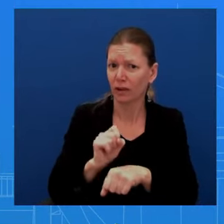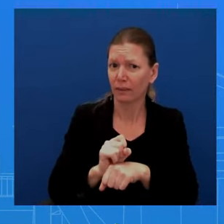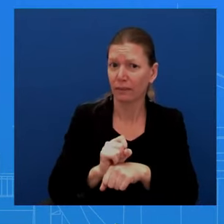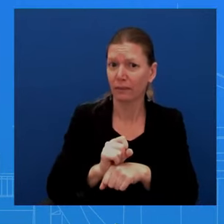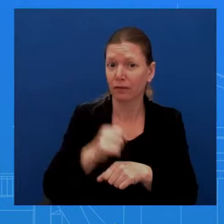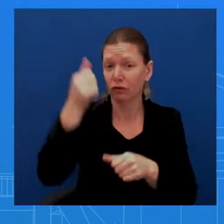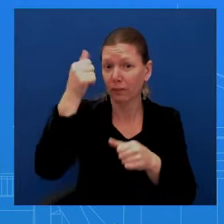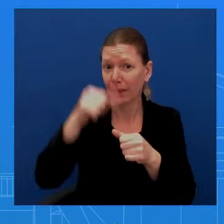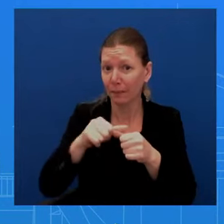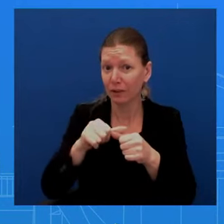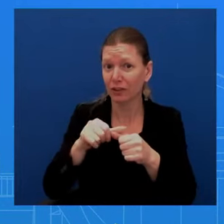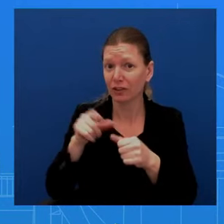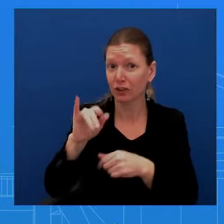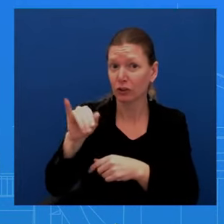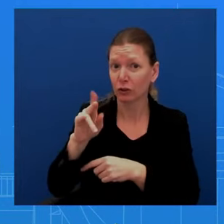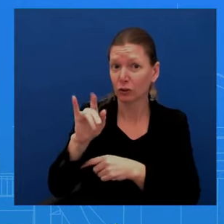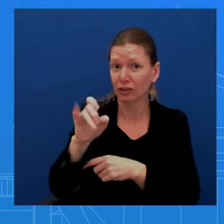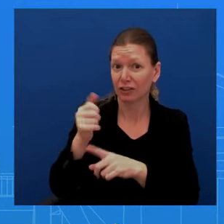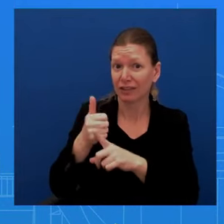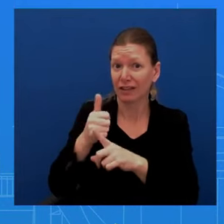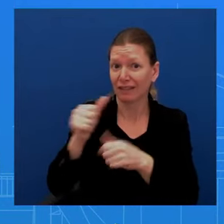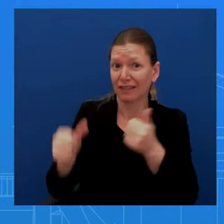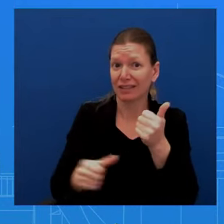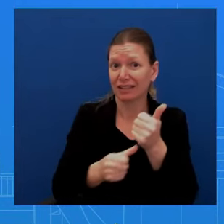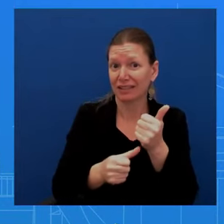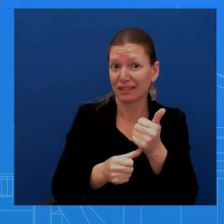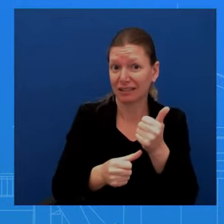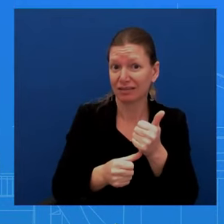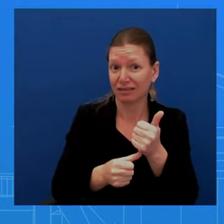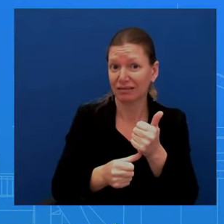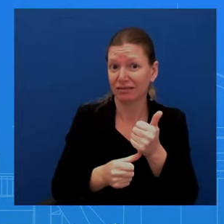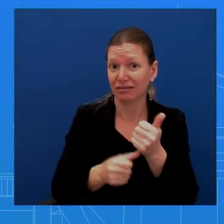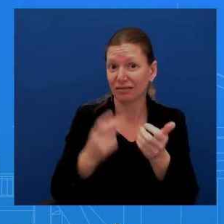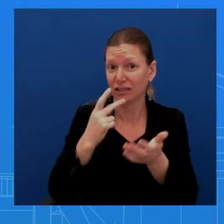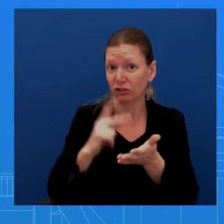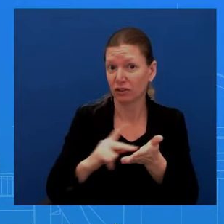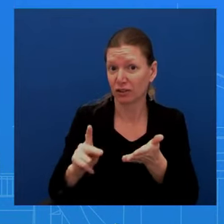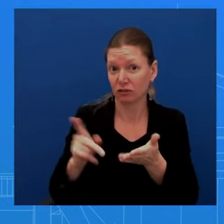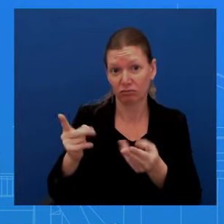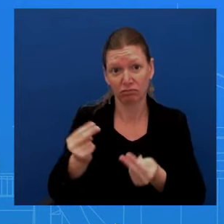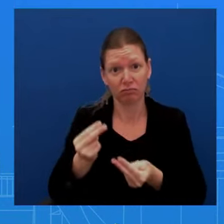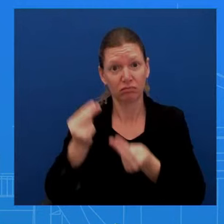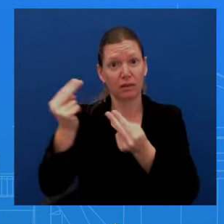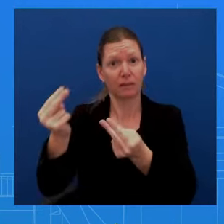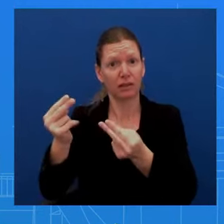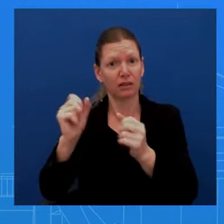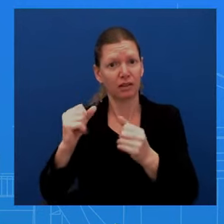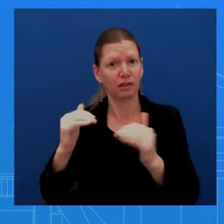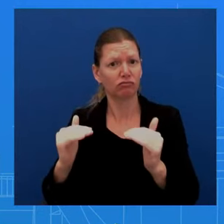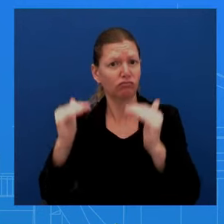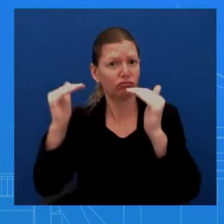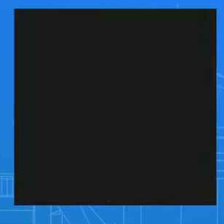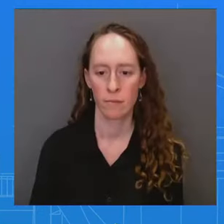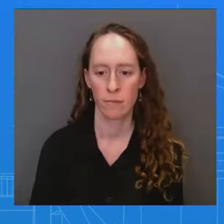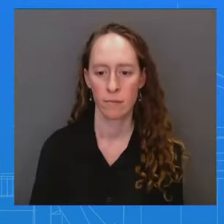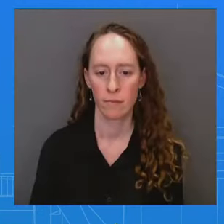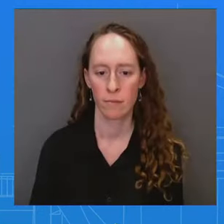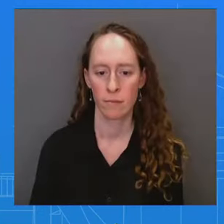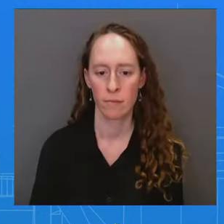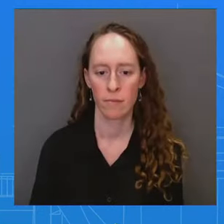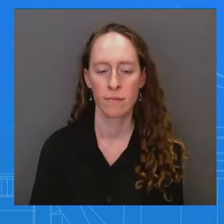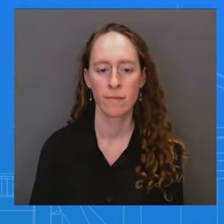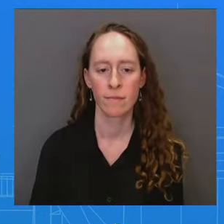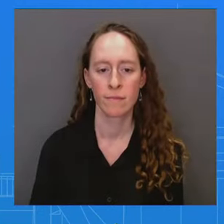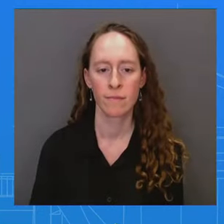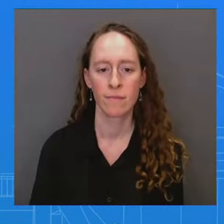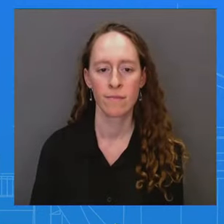process, she was, she went through nomination. She got the support. So there's no reason that this can't happen again. I'm to start, going to start wrapping it up. Go ahead,